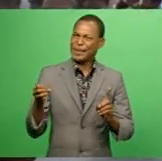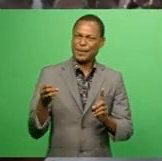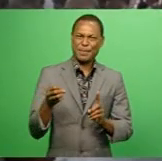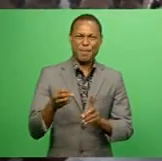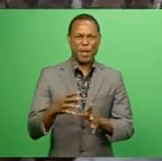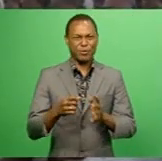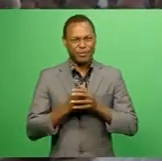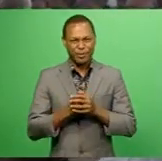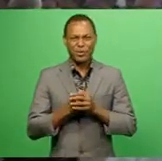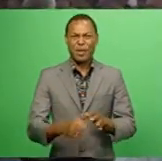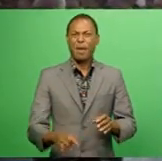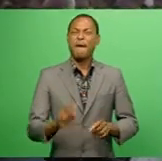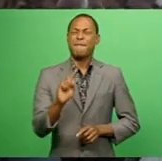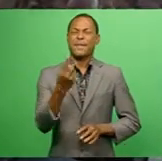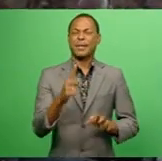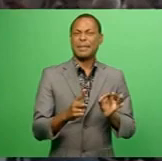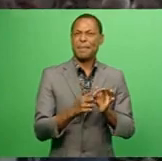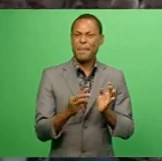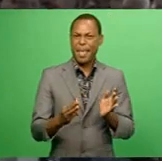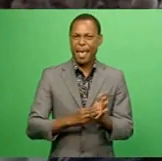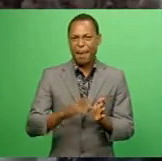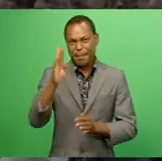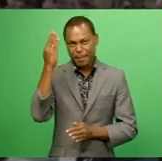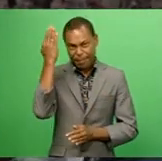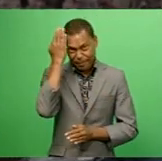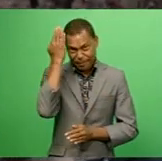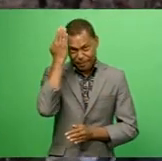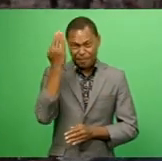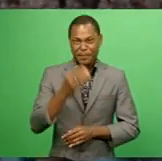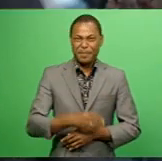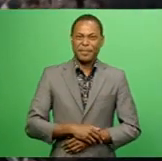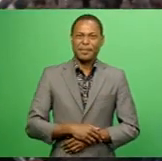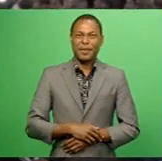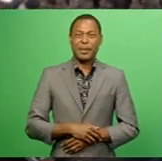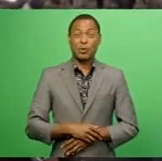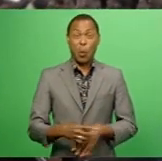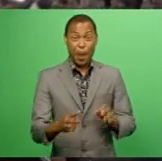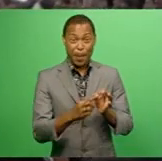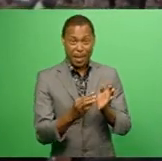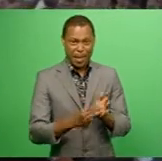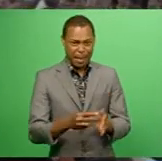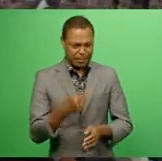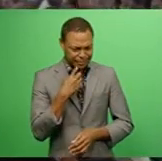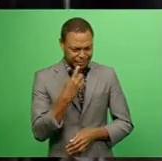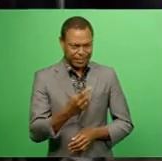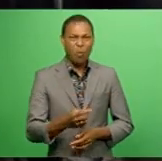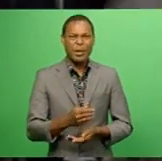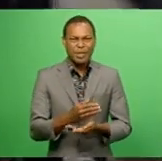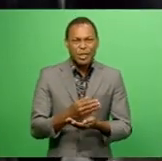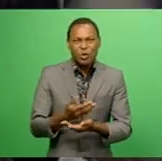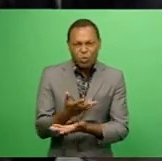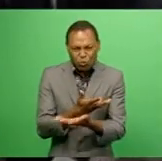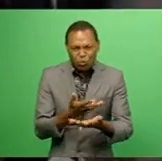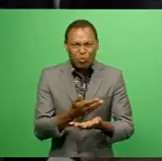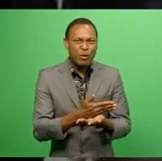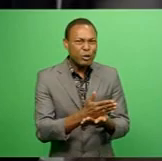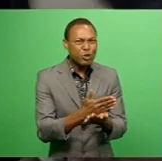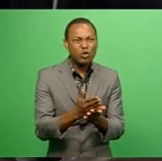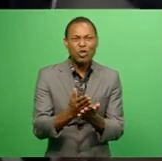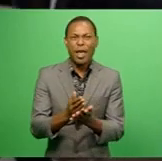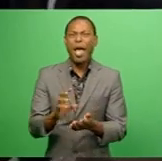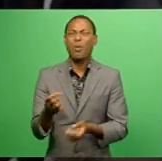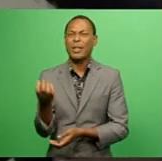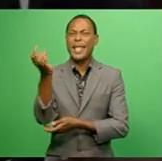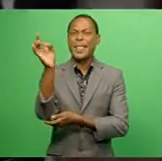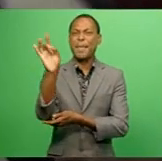first Prime Minister, the late Ratusa Kamise Simara. The Prime Minister says the two shared the experience of leading their nations to independence.